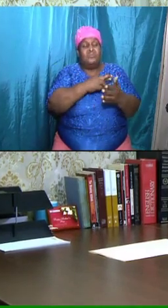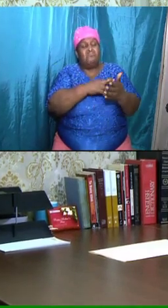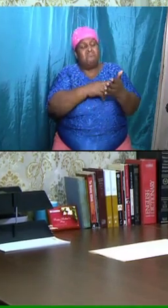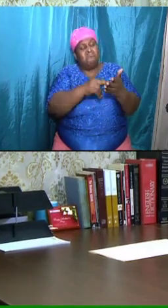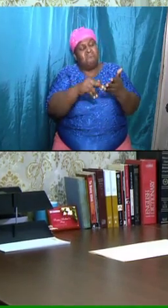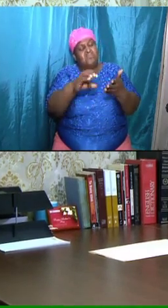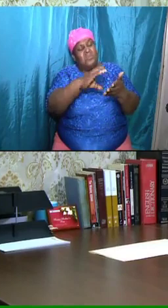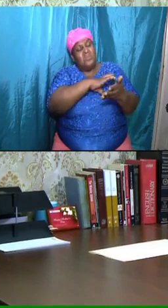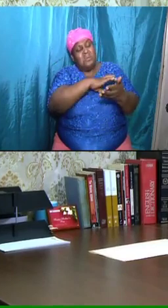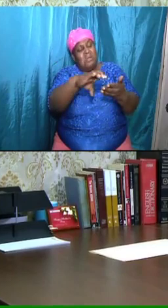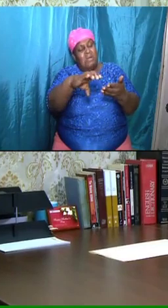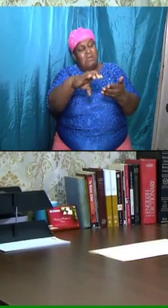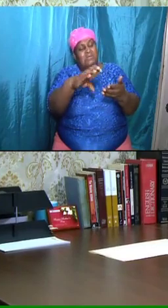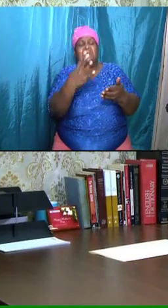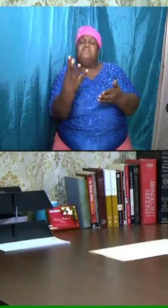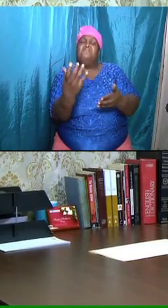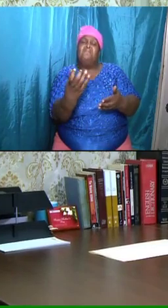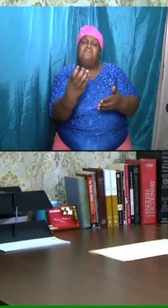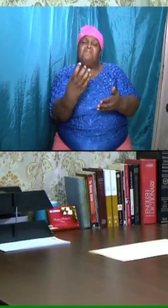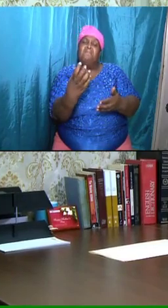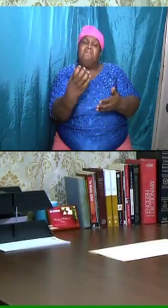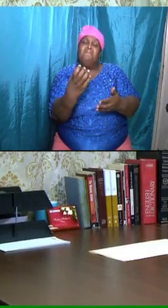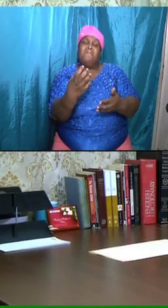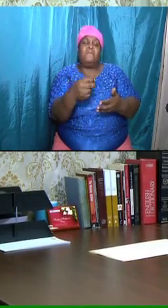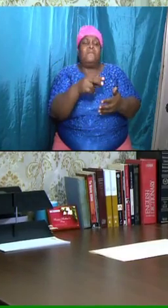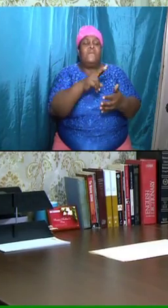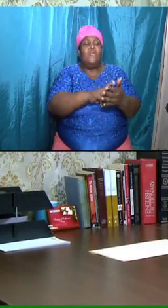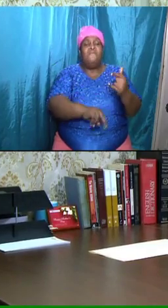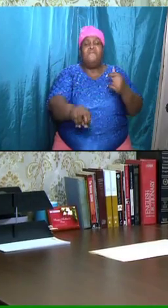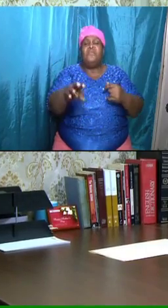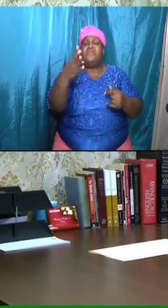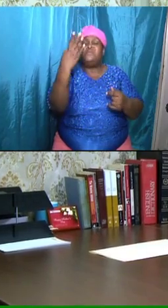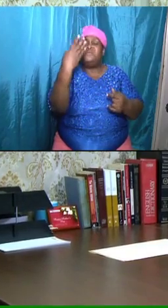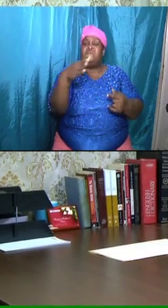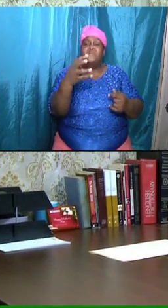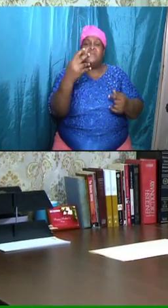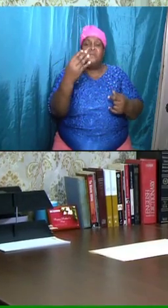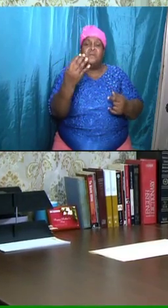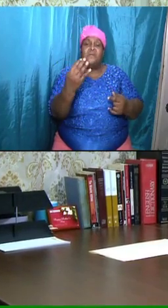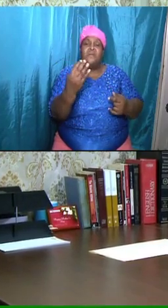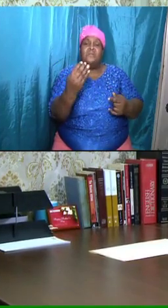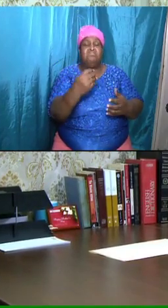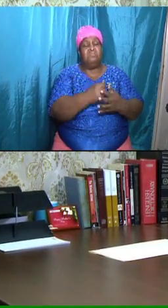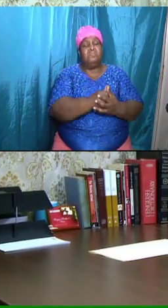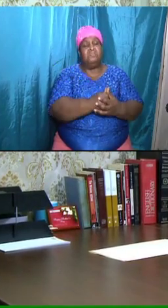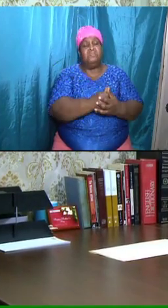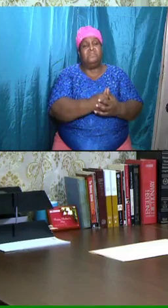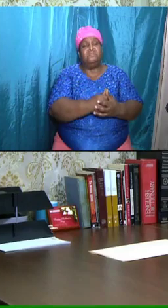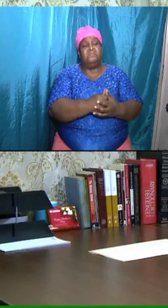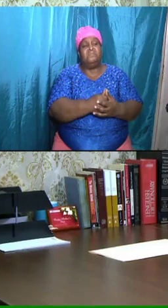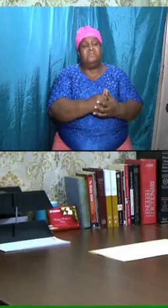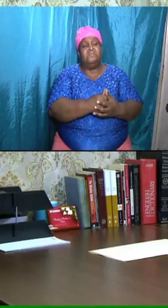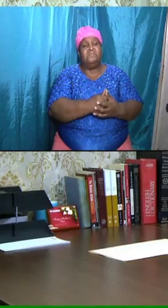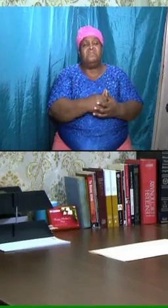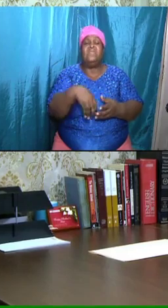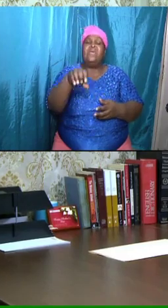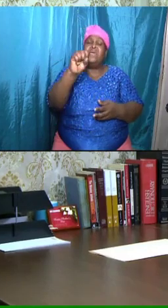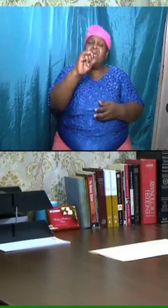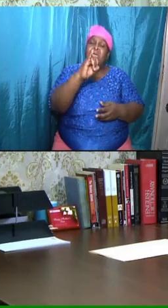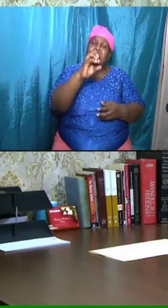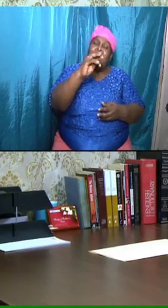Acts chapter 15, and verse 14. And it says, Simeon